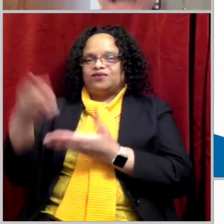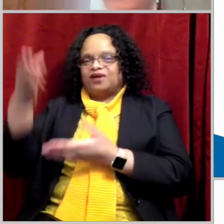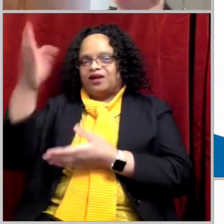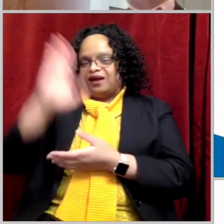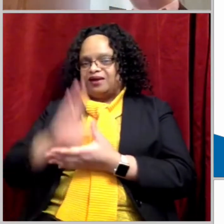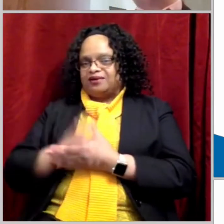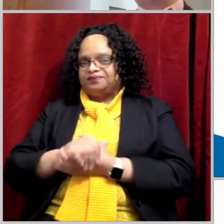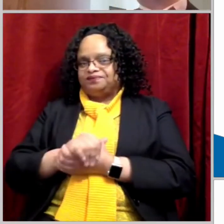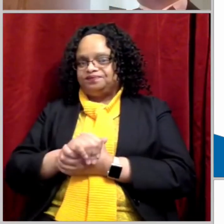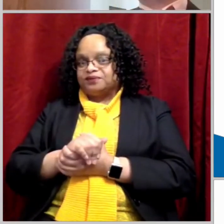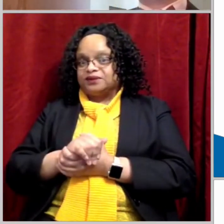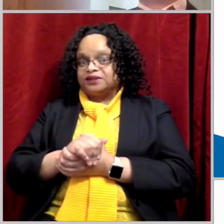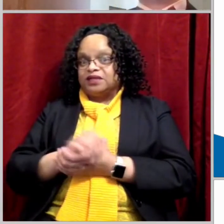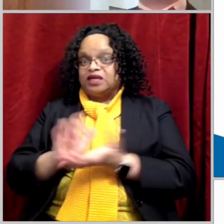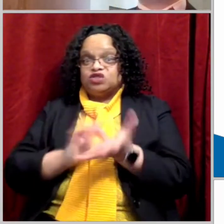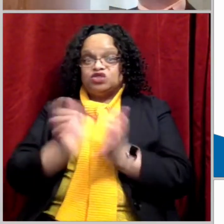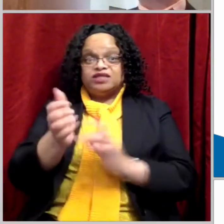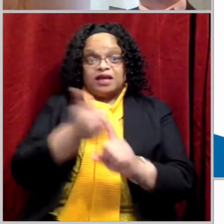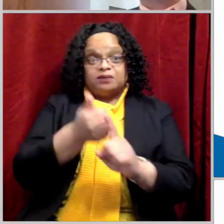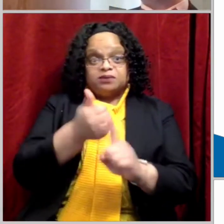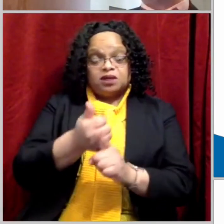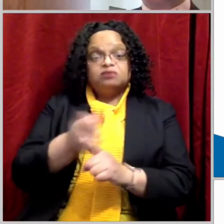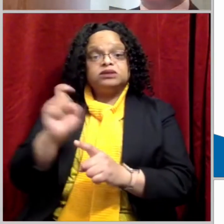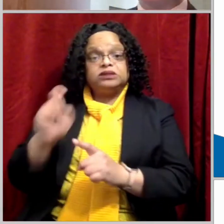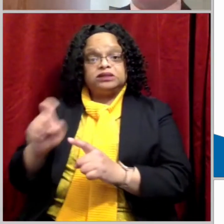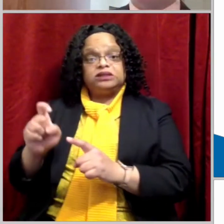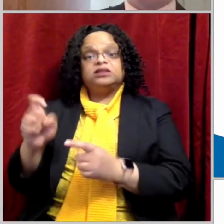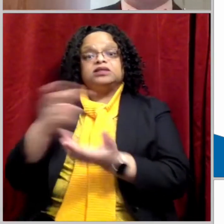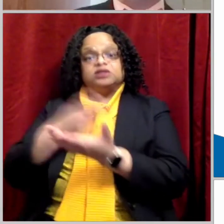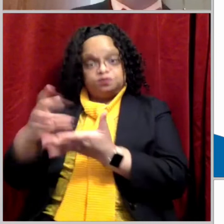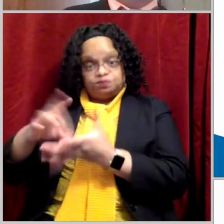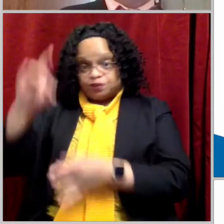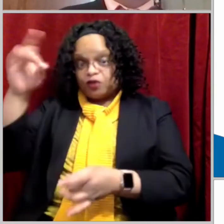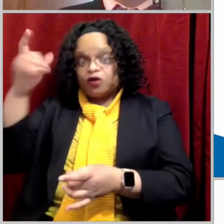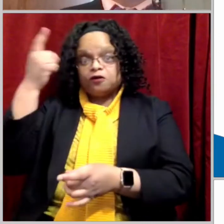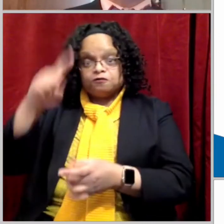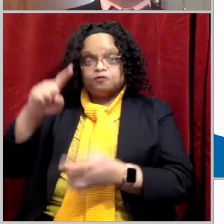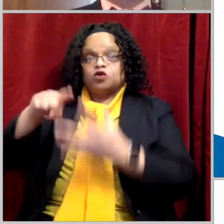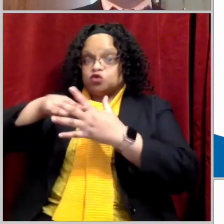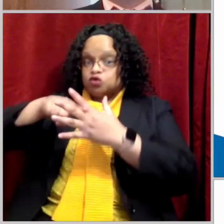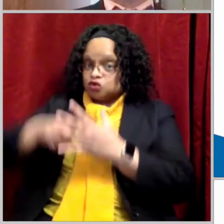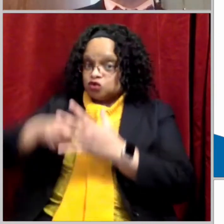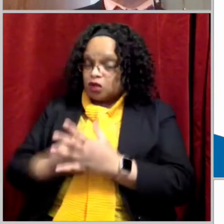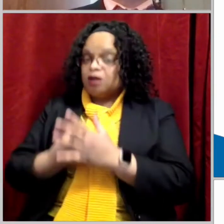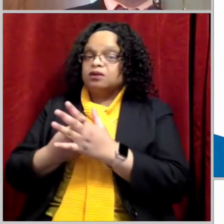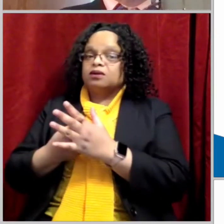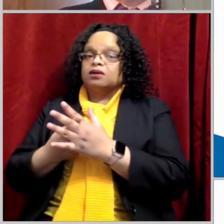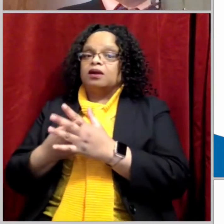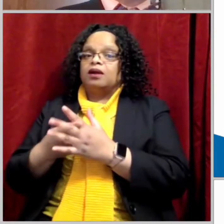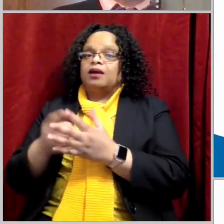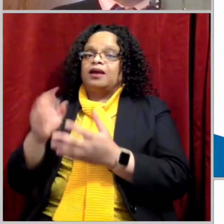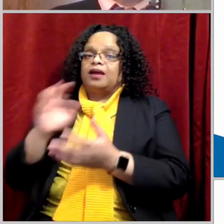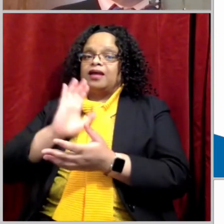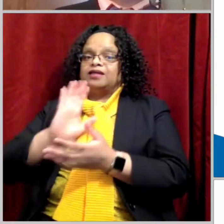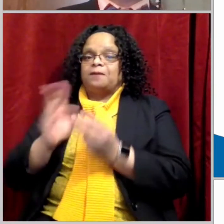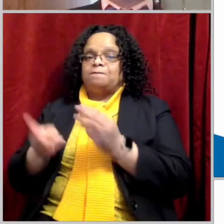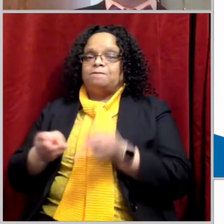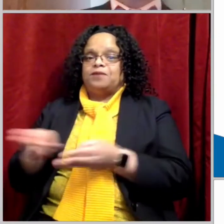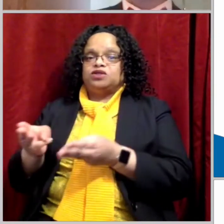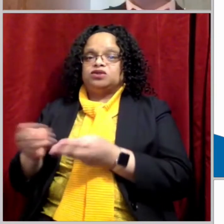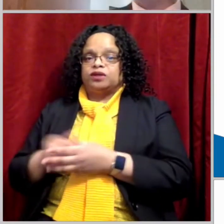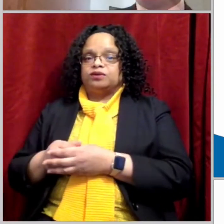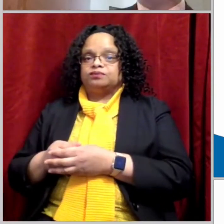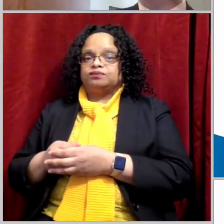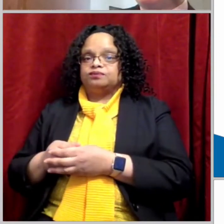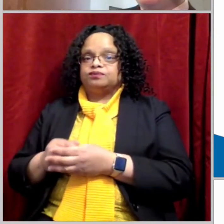needed the Holy Spirit in order to embark on the journey. What was the first place that he went to after